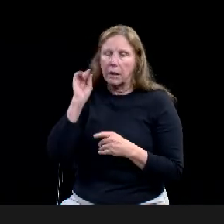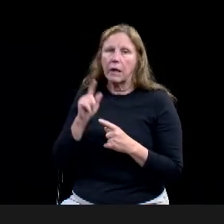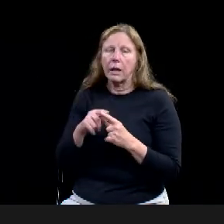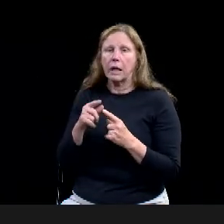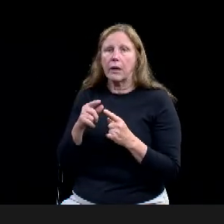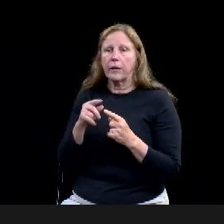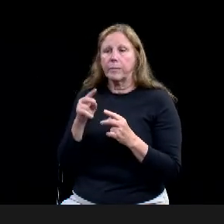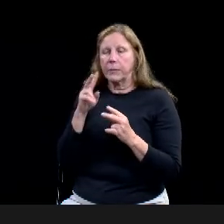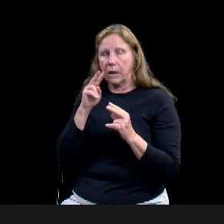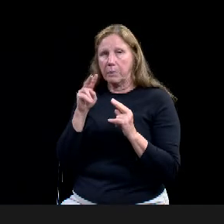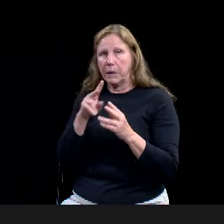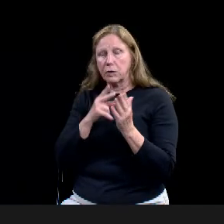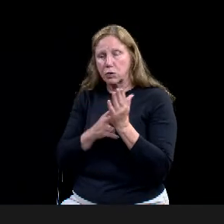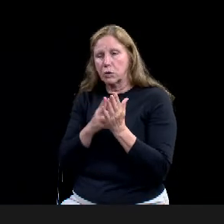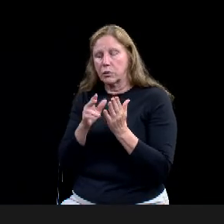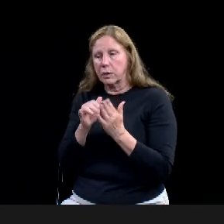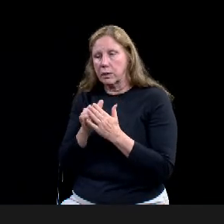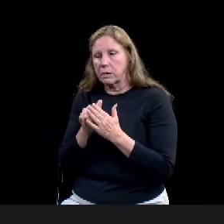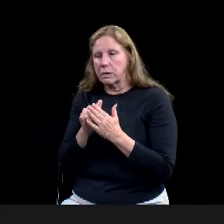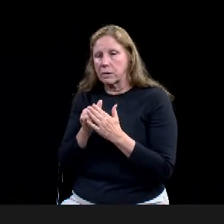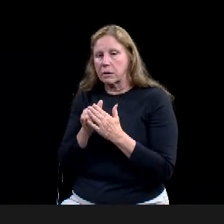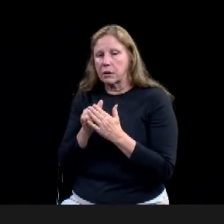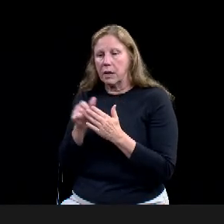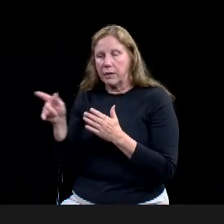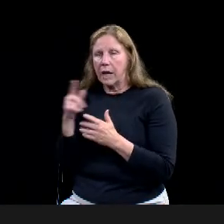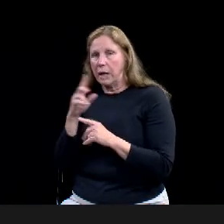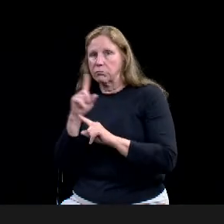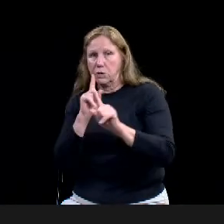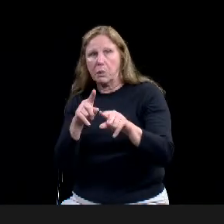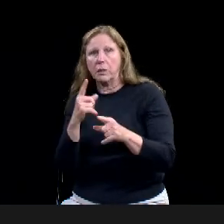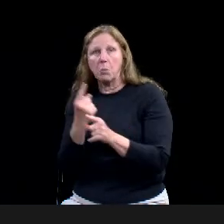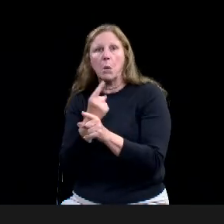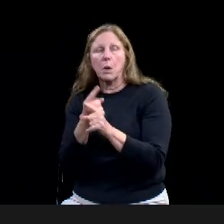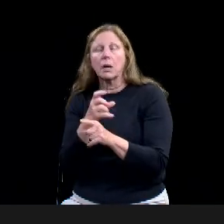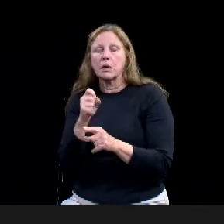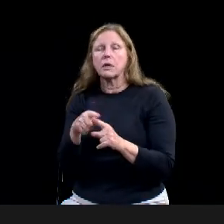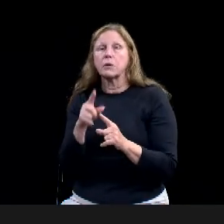Um, but please, please carry on, um, on this for the next few minutes.